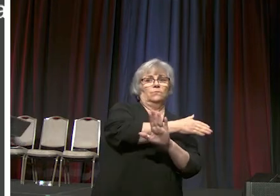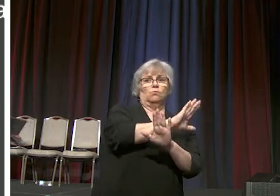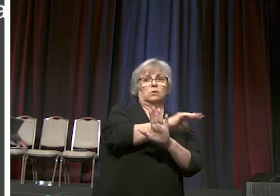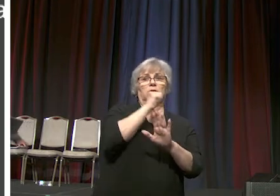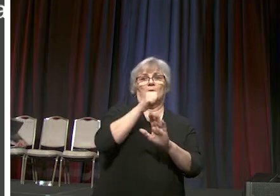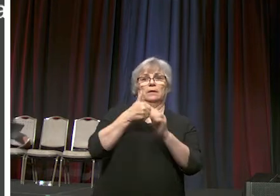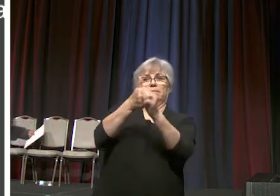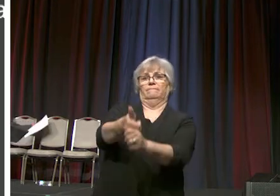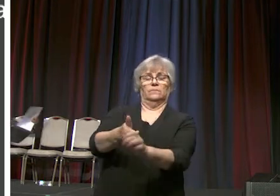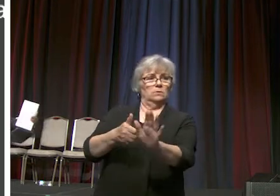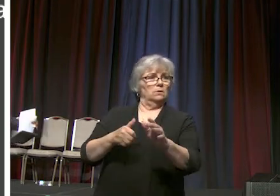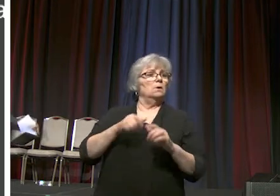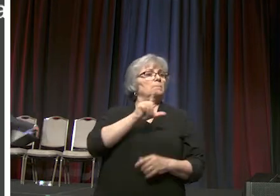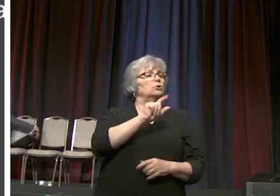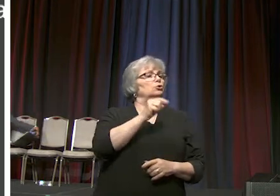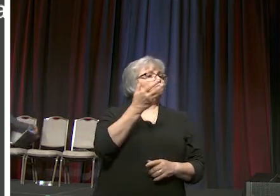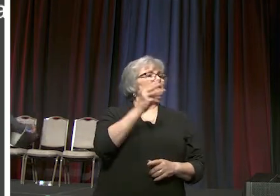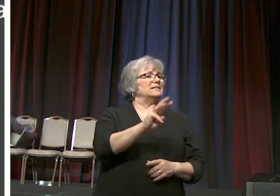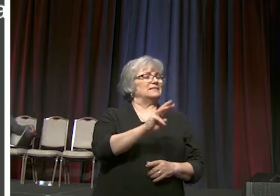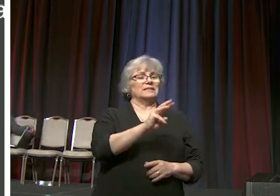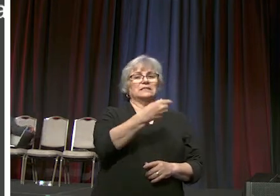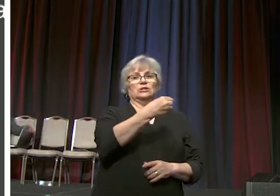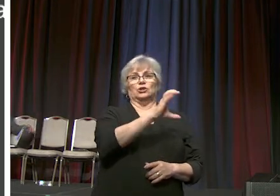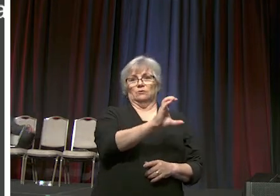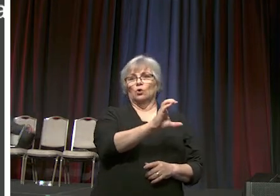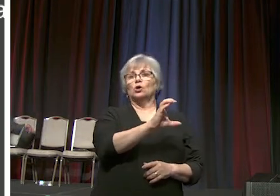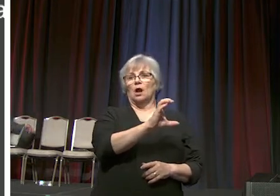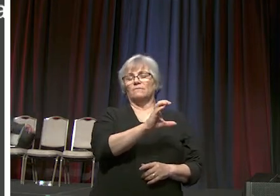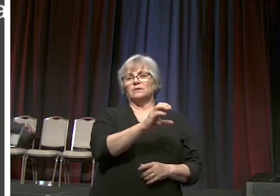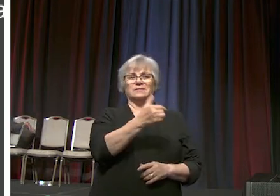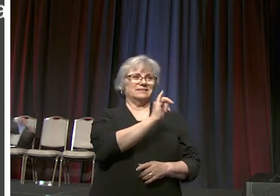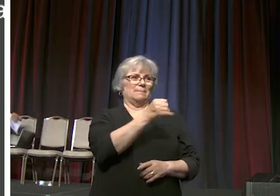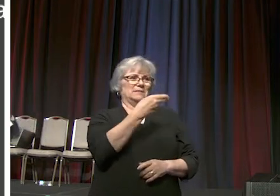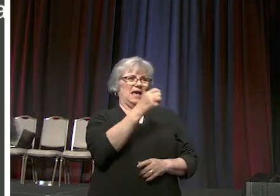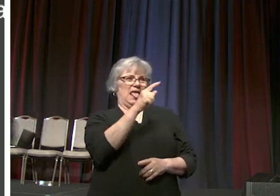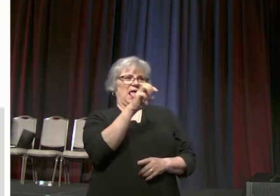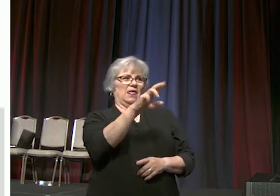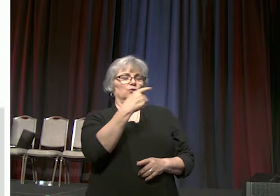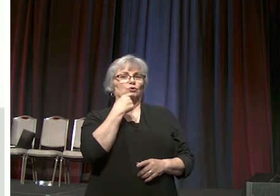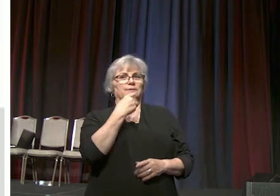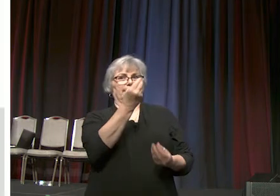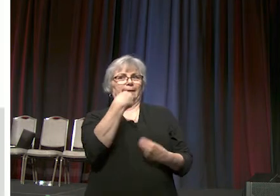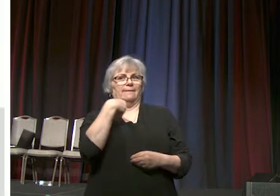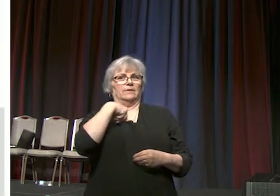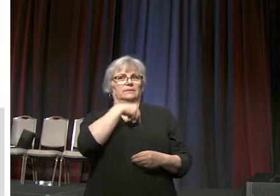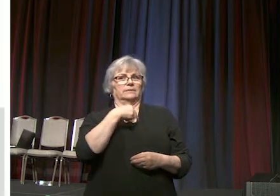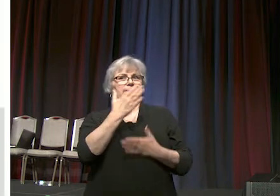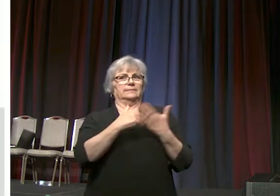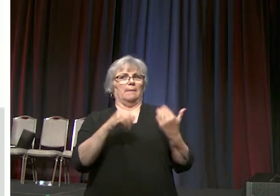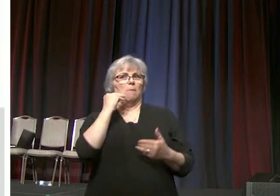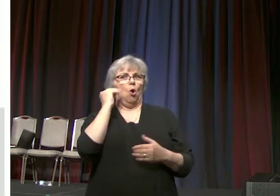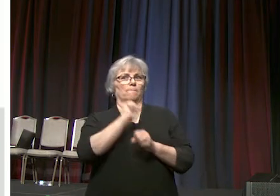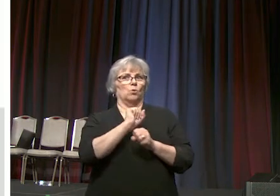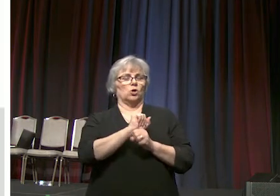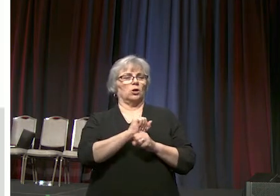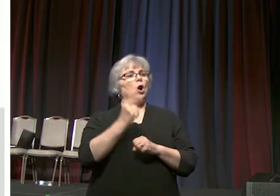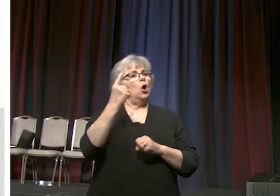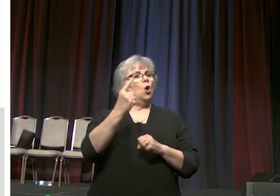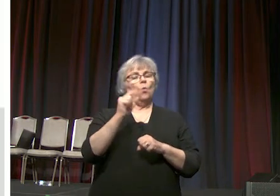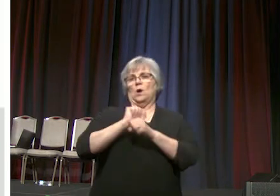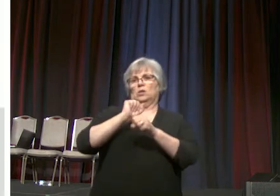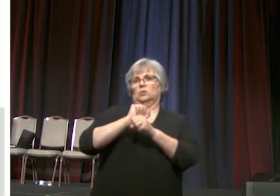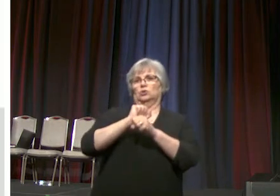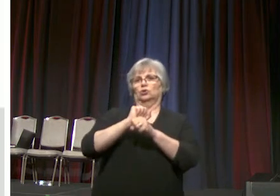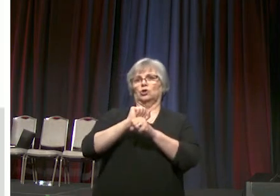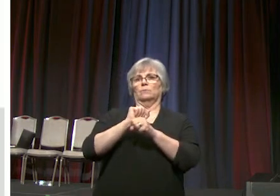except uh the 2016 general conference as heather said did give us some homework so one of the uh assignments that we were